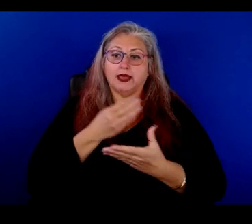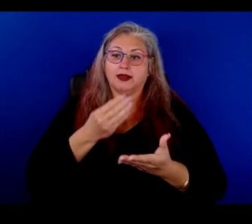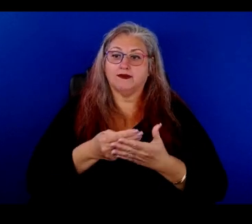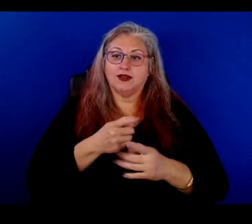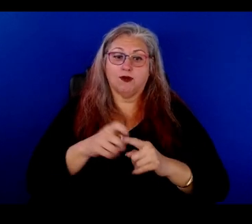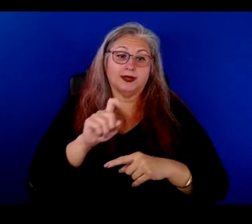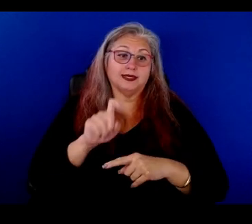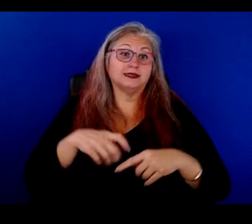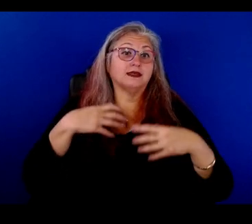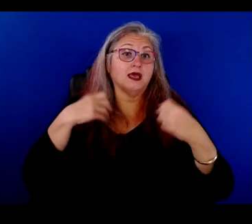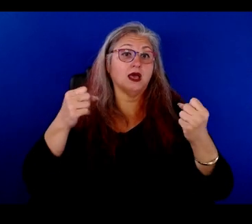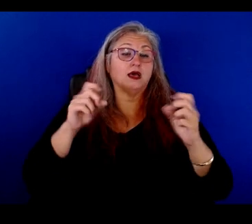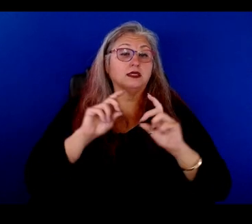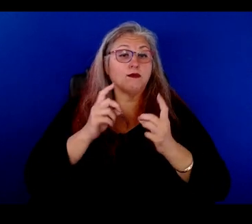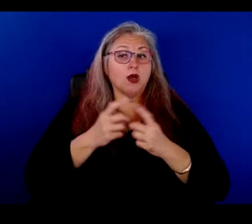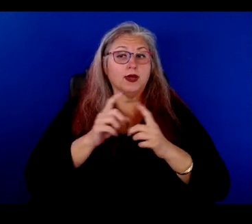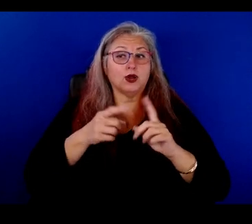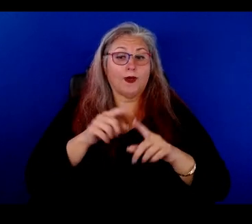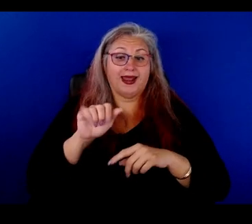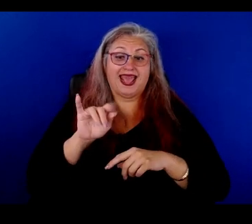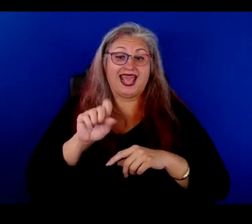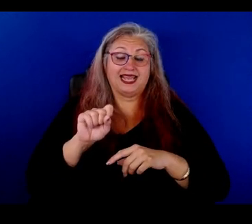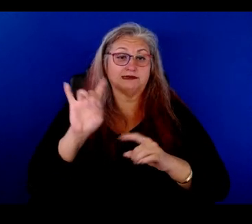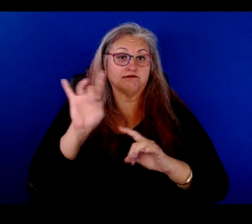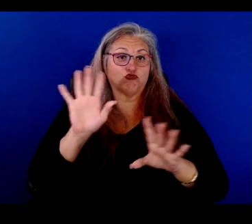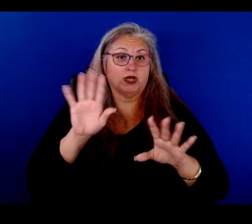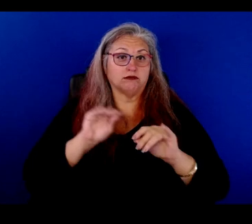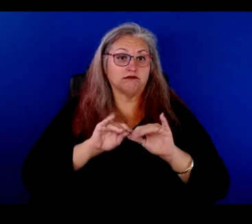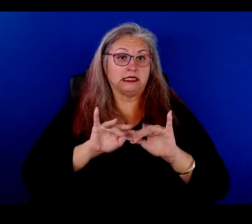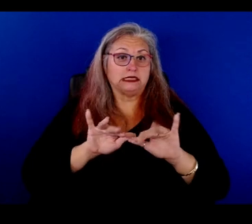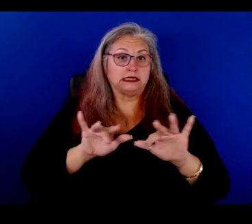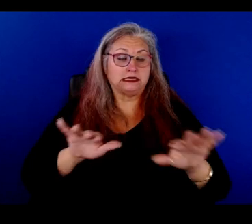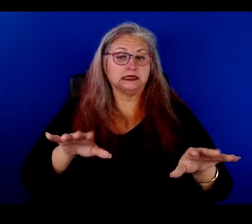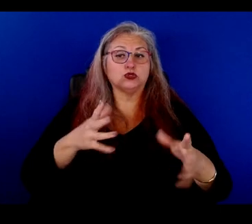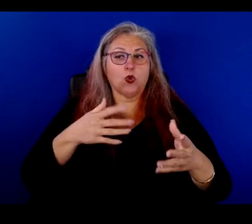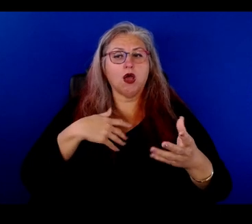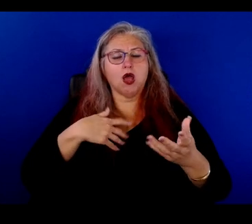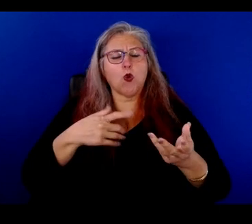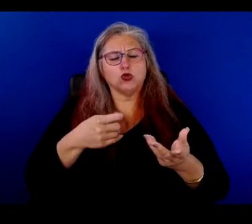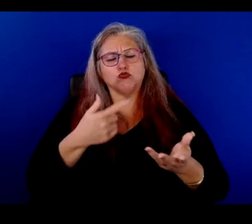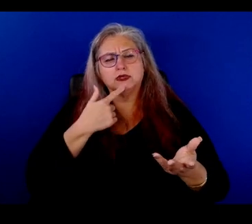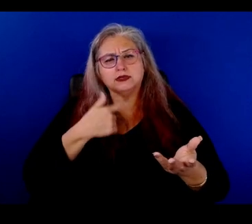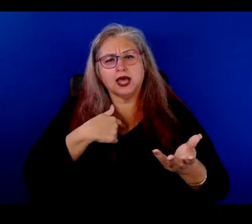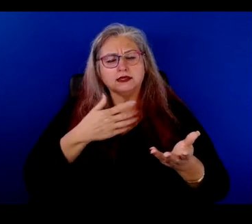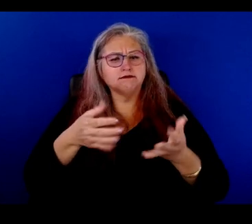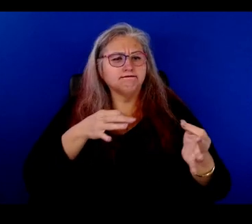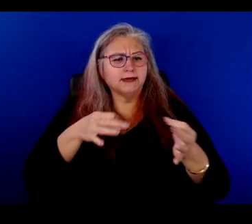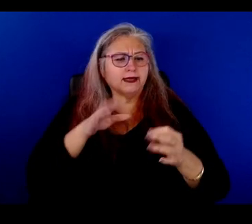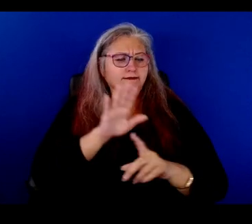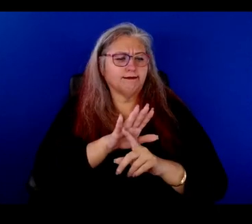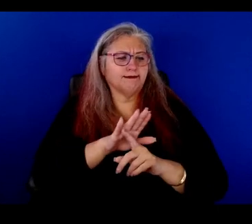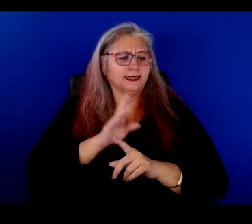Texas Health Department when the AIDS crisis was happening and it was a strong presence. And so I want you to, to tell us something about that